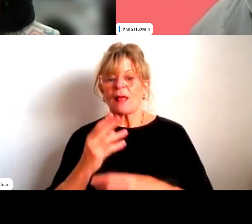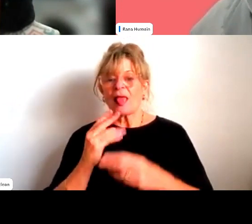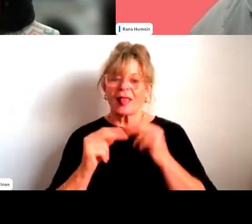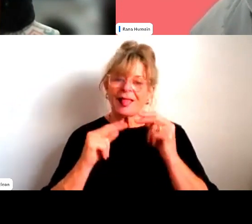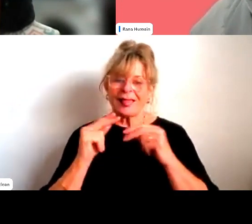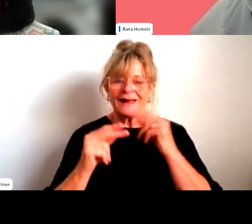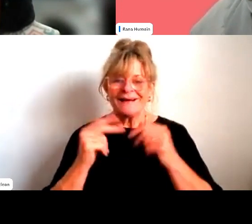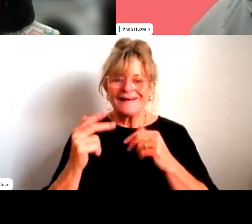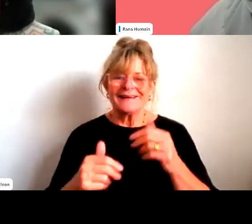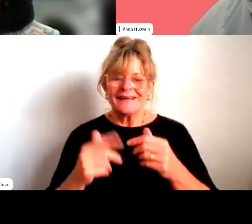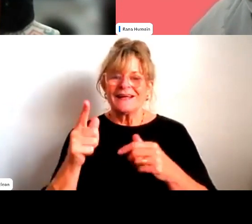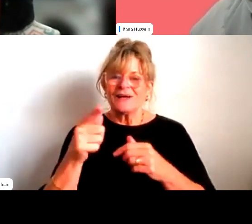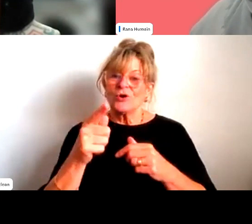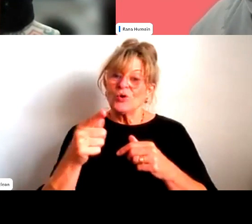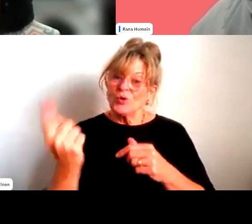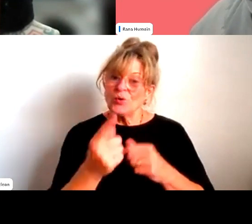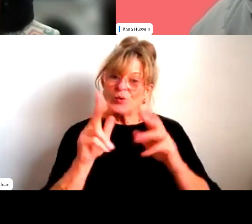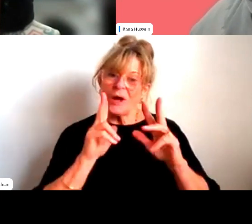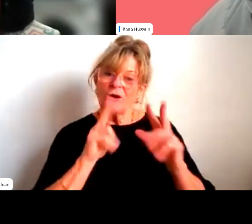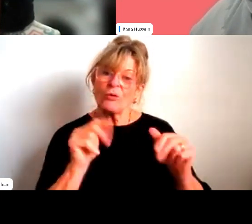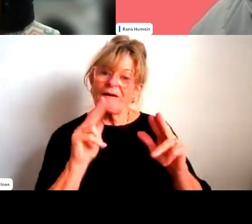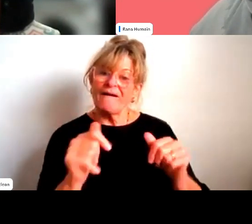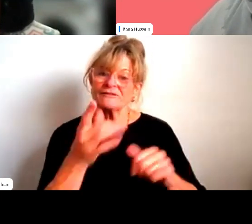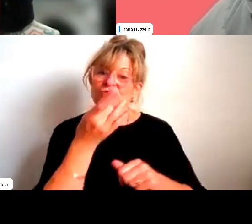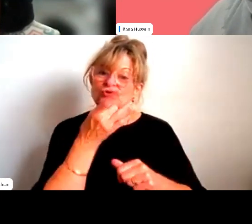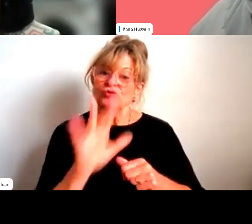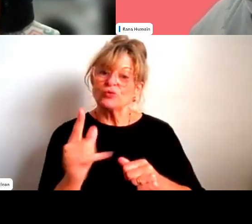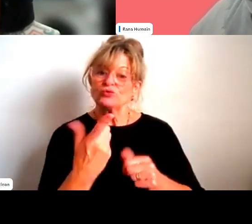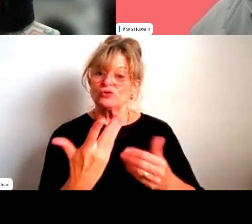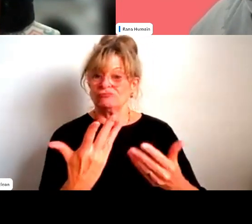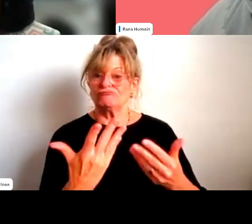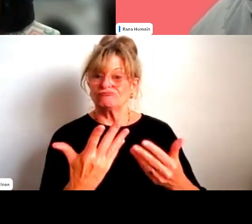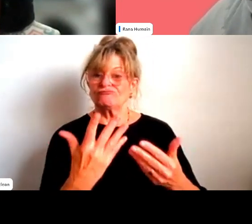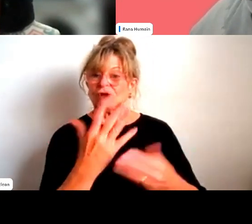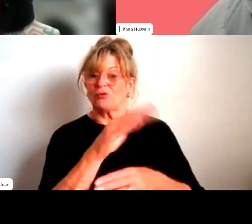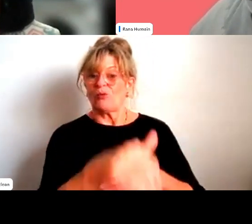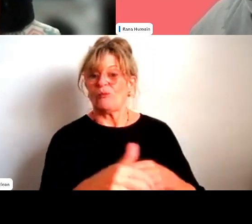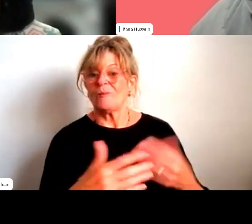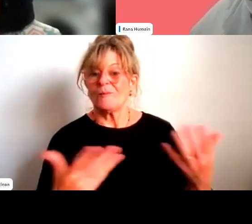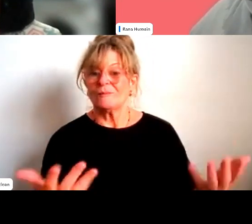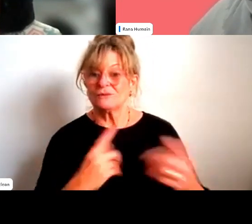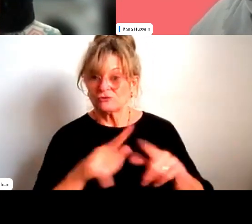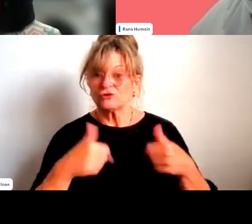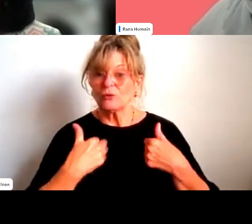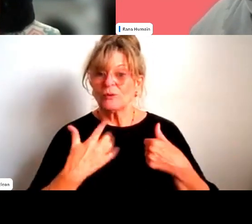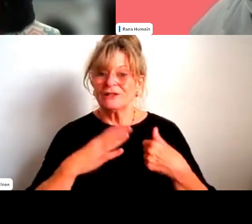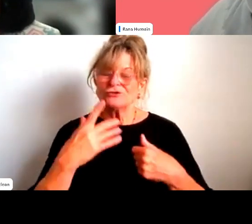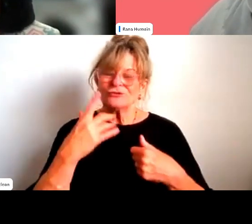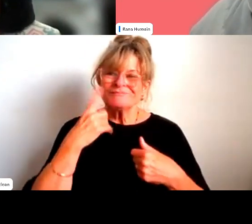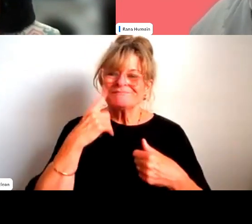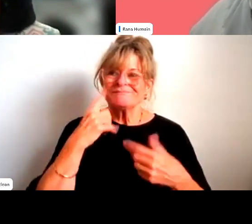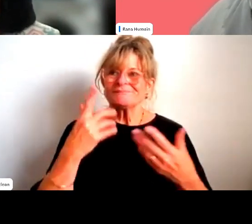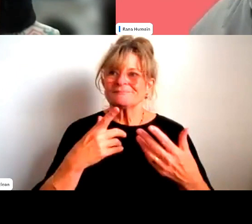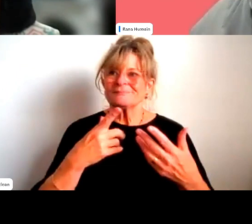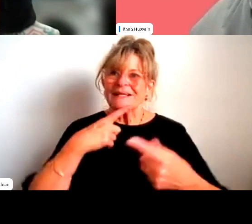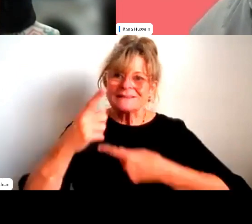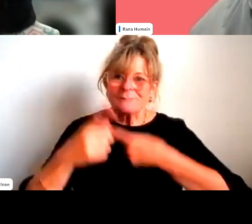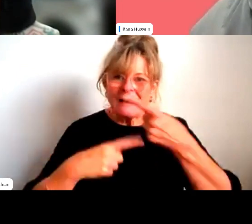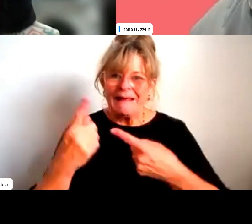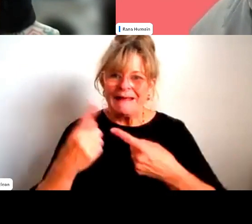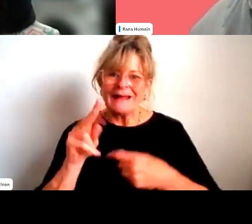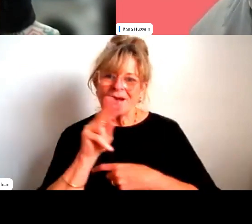primary caregivers at the moment of our families. So we need to define and look at, um, and something that, um,